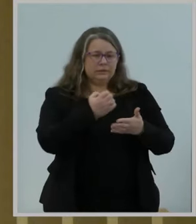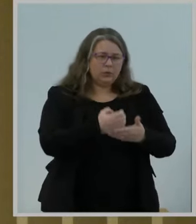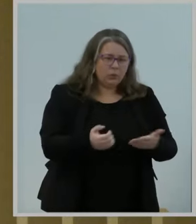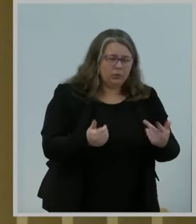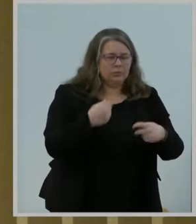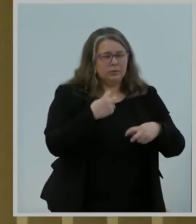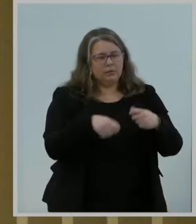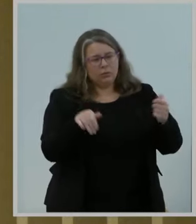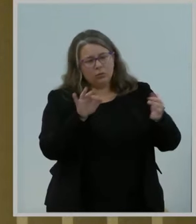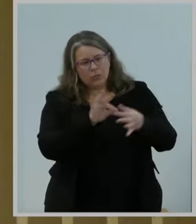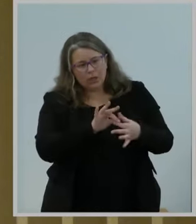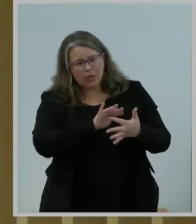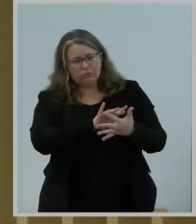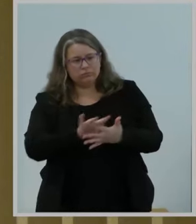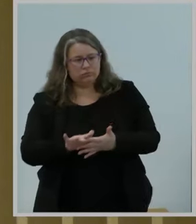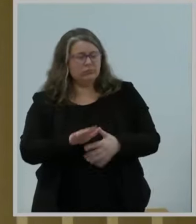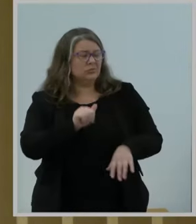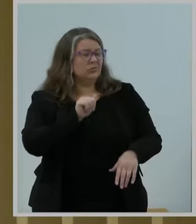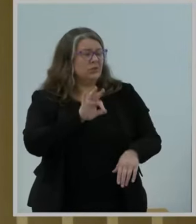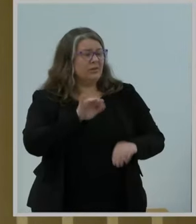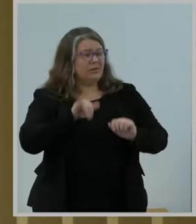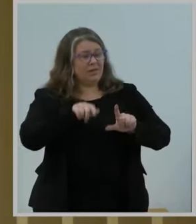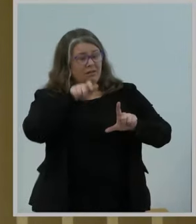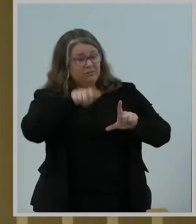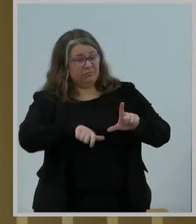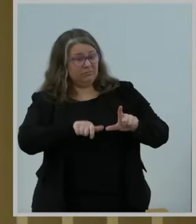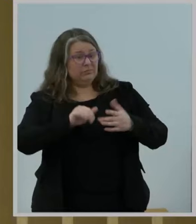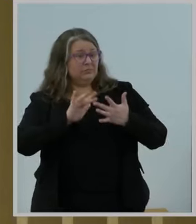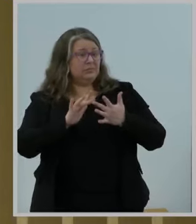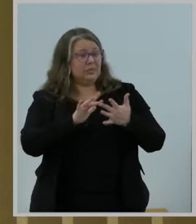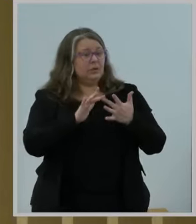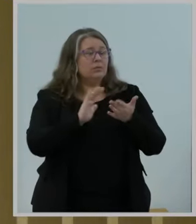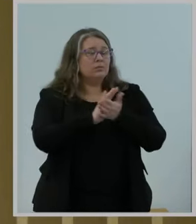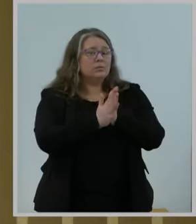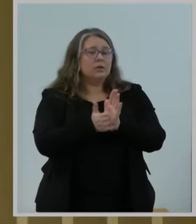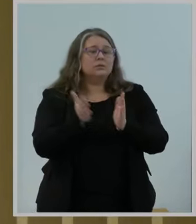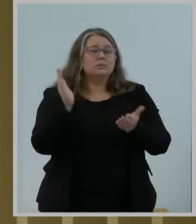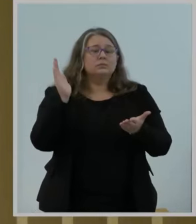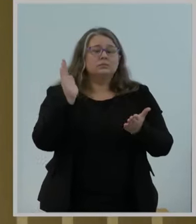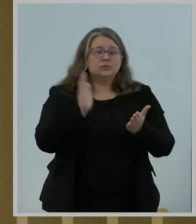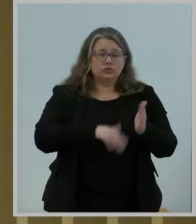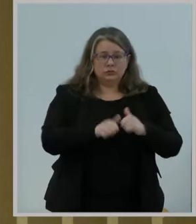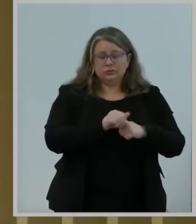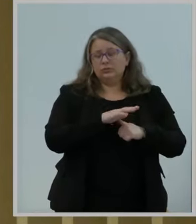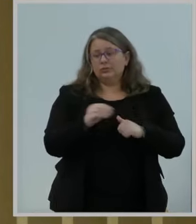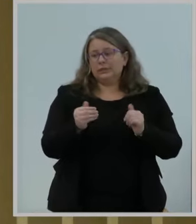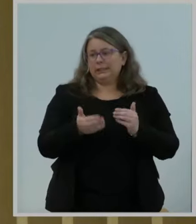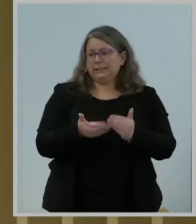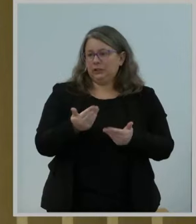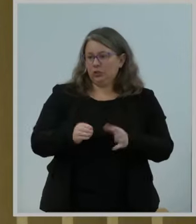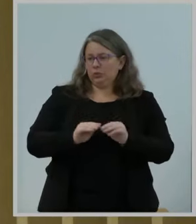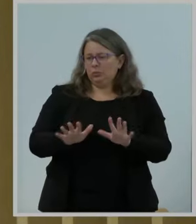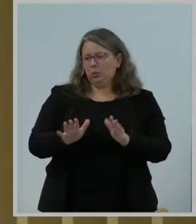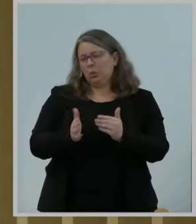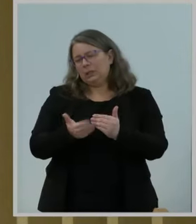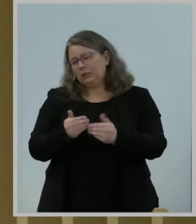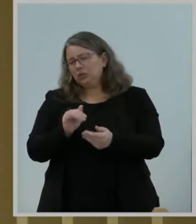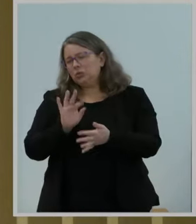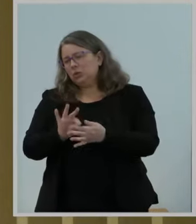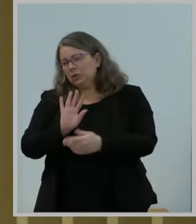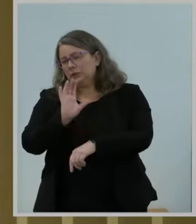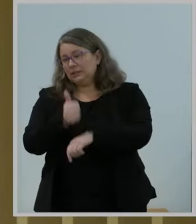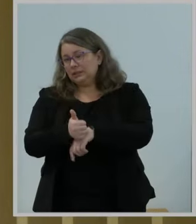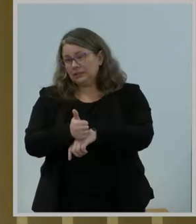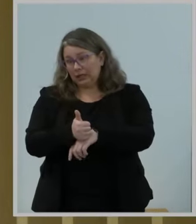gigahertz networks less expensive as well to deploy for small businesses. The potential consumer impact here is